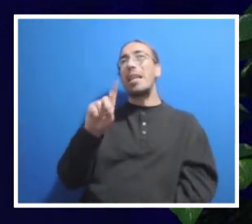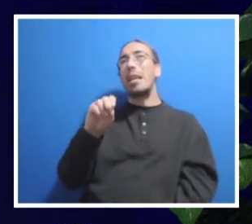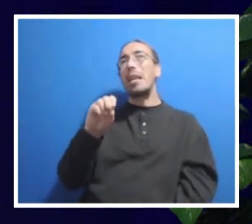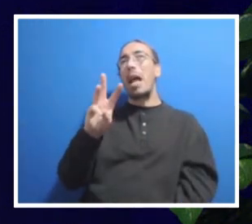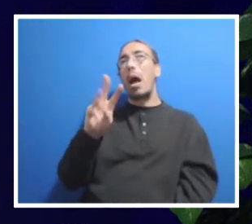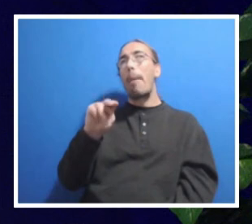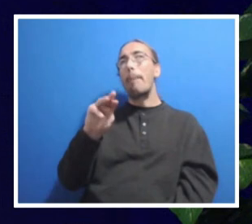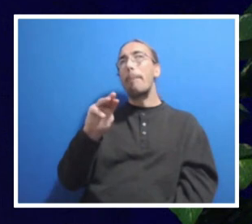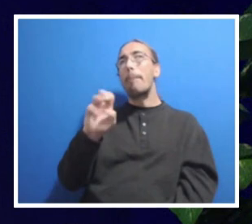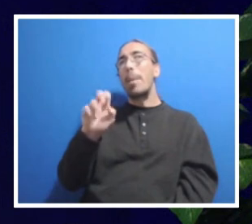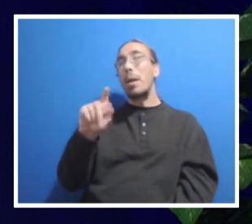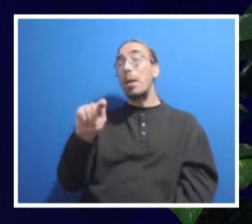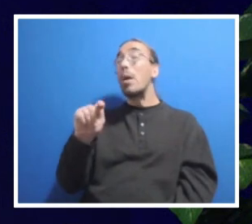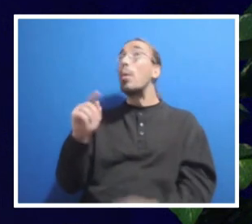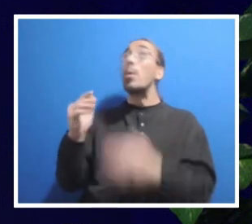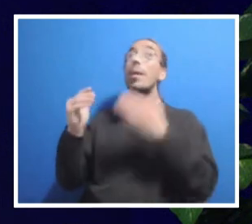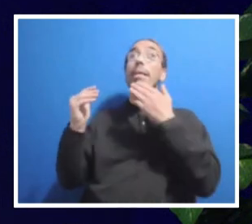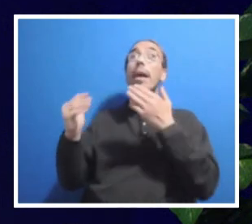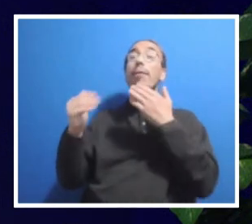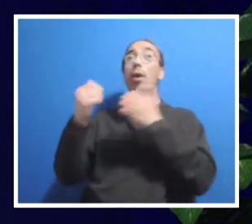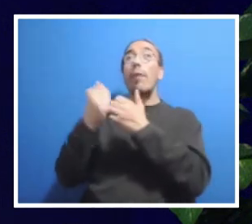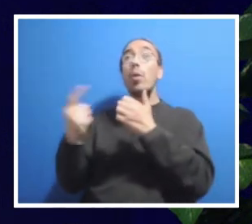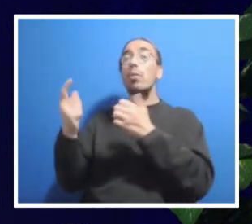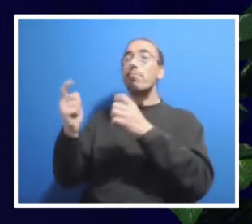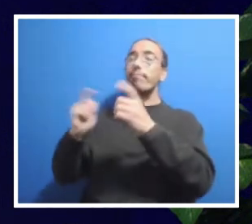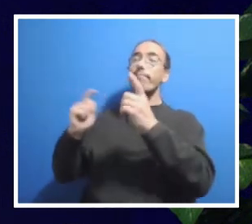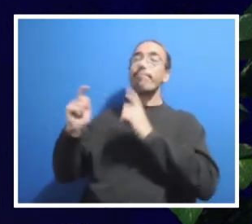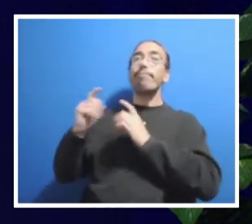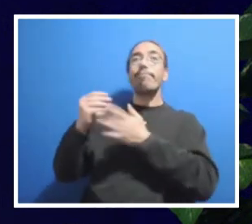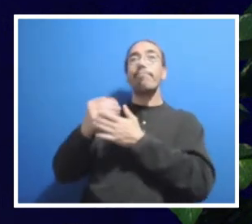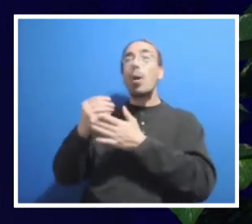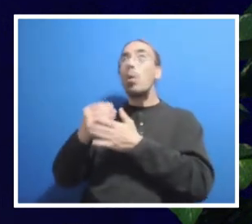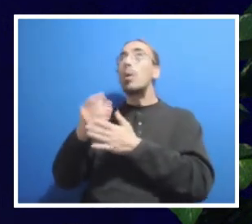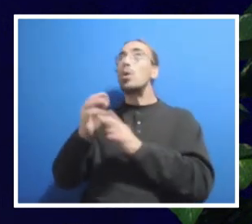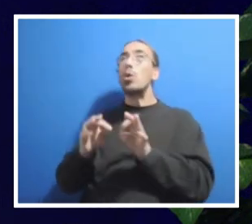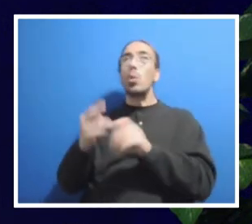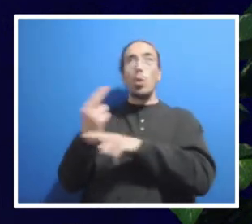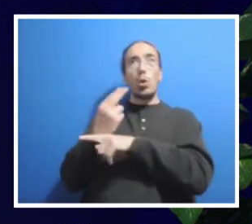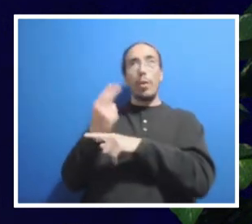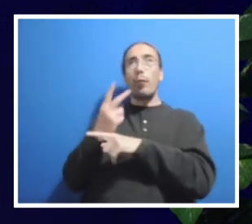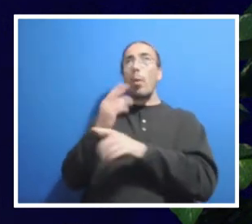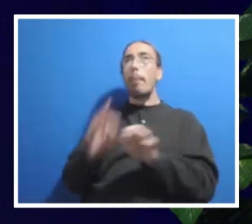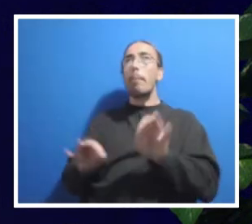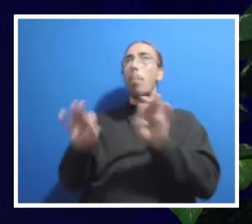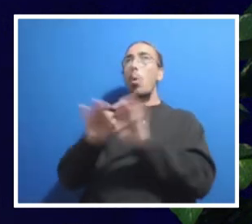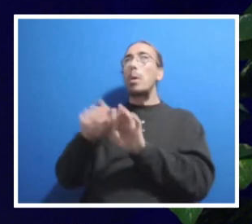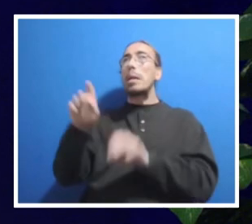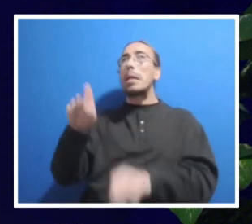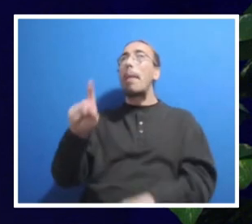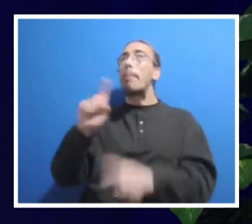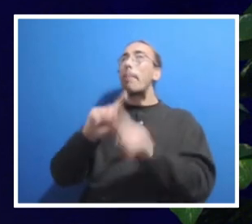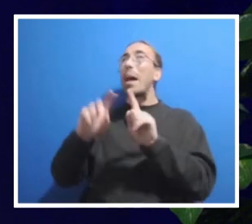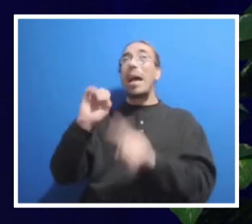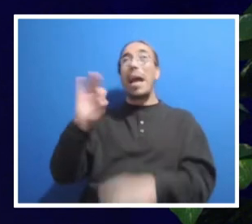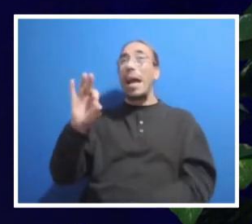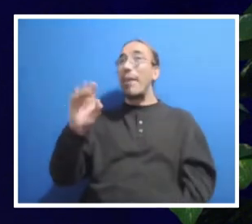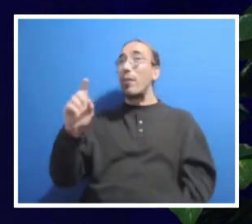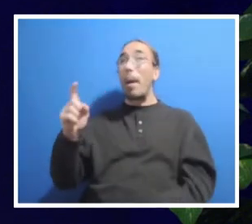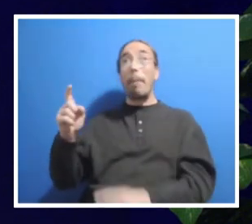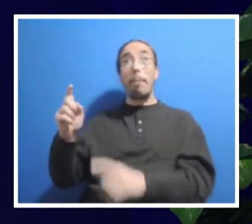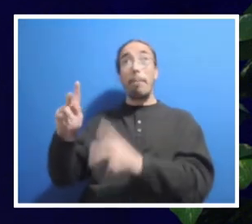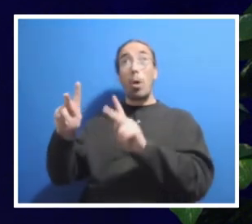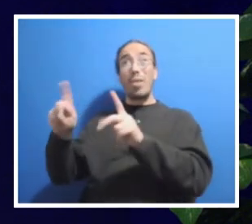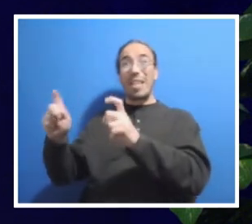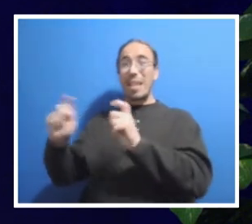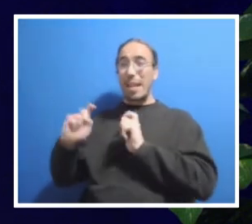we received. We use it for important strategic needs. But when a donor gives money towards an endowment, their actual gift